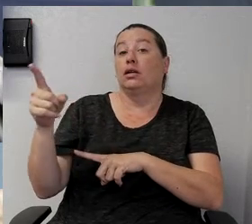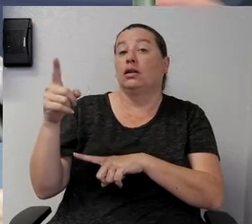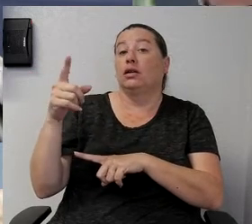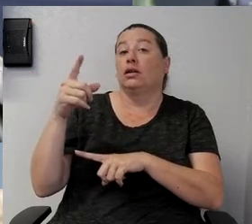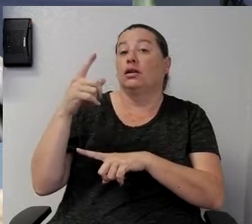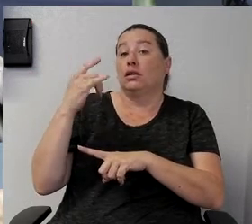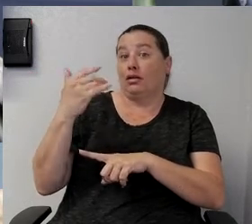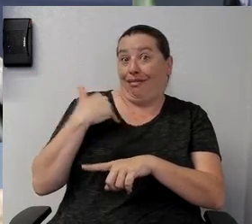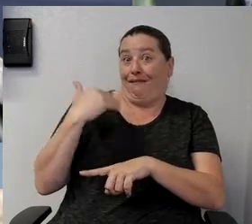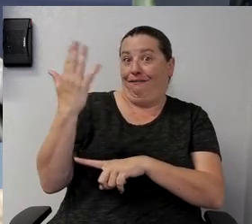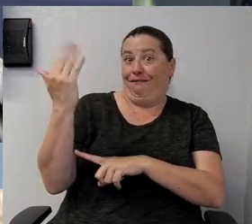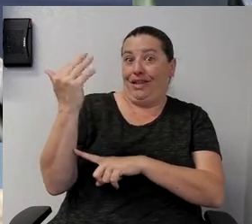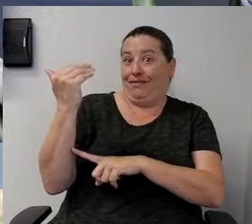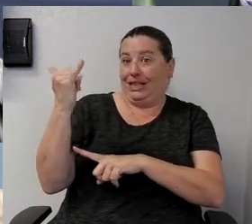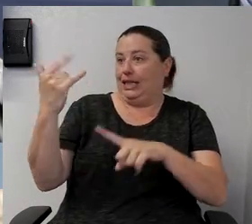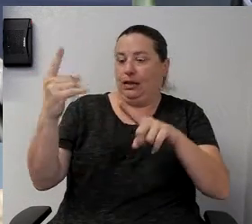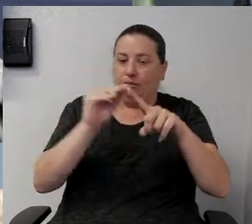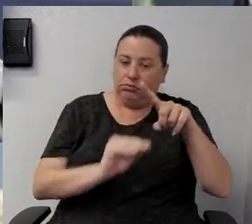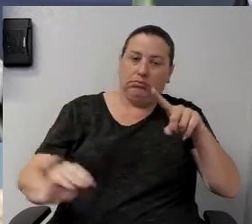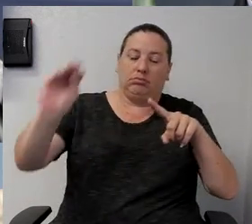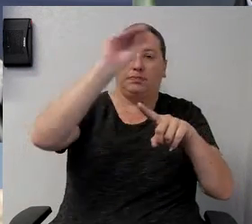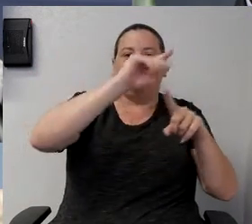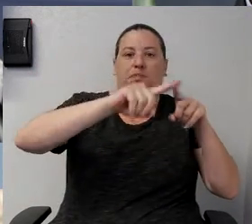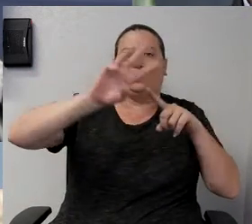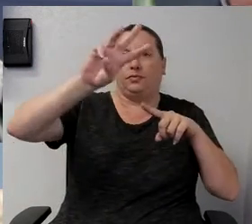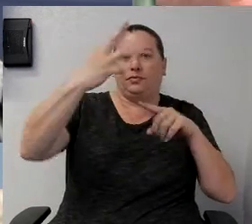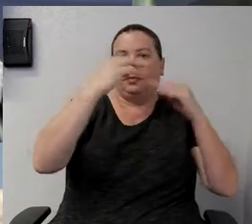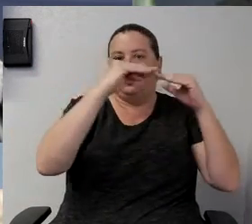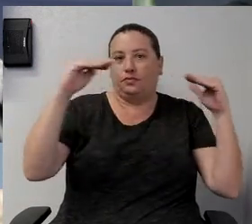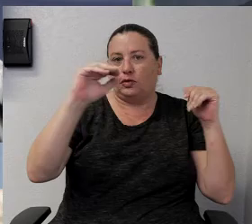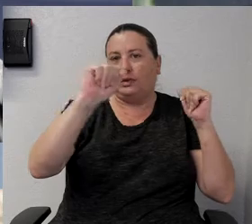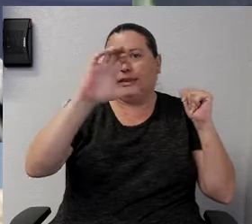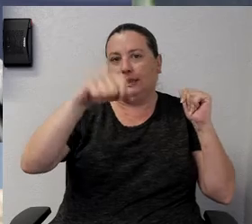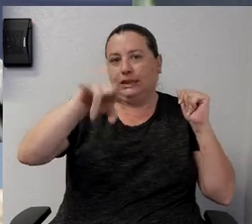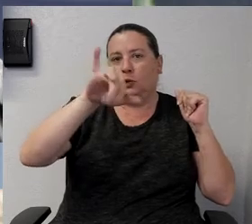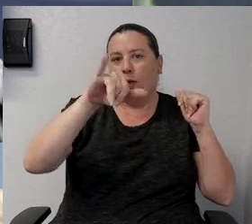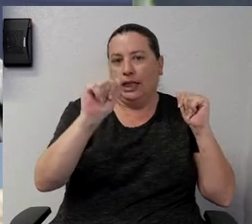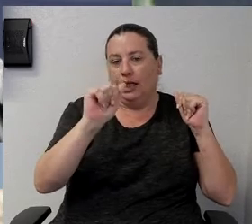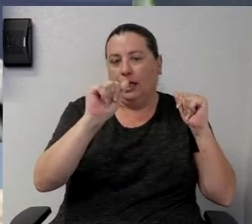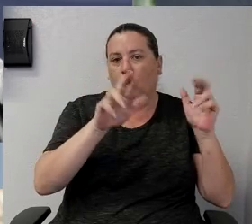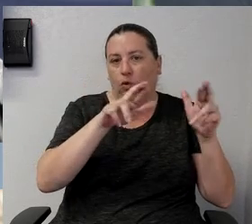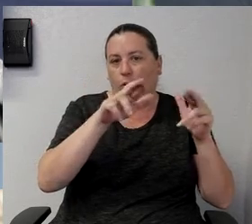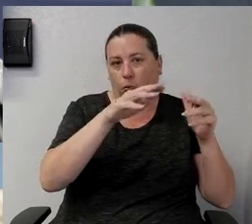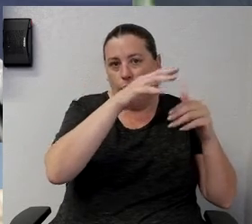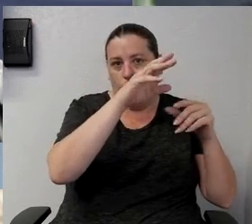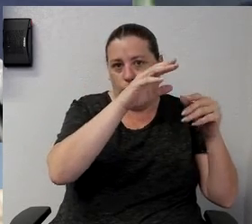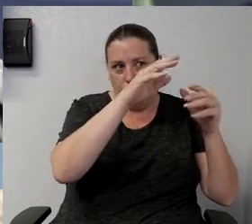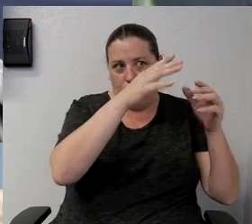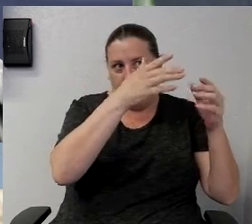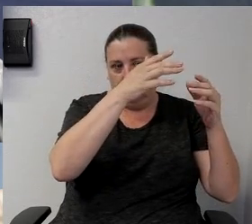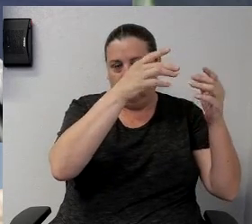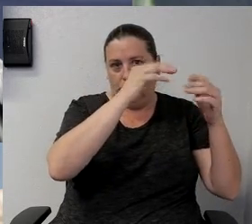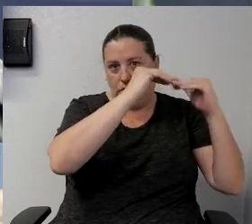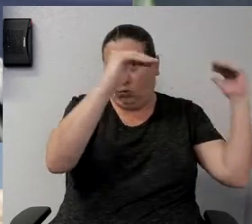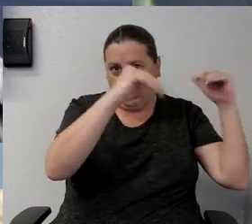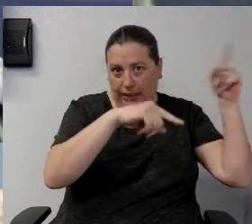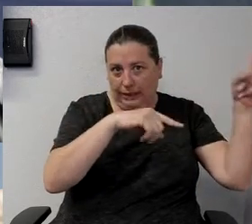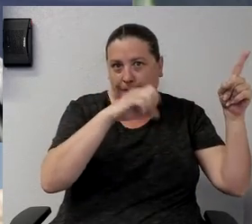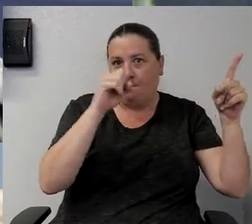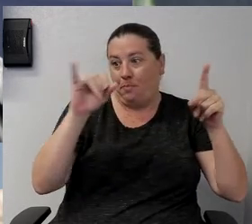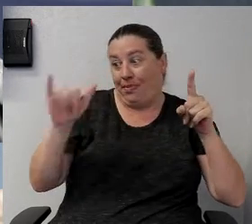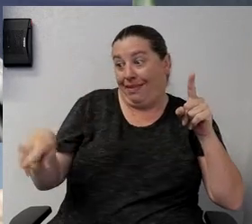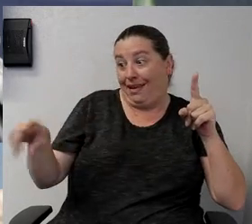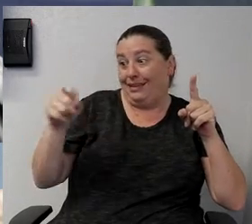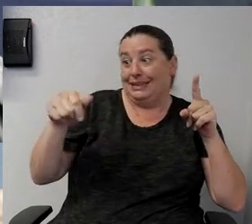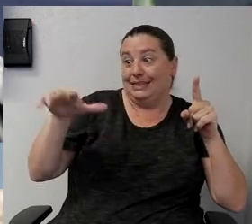that's all now moved up to the brand new sixth floor of the asequi wing so that space is open so we could quickly turn the